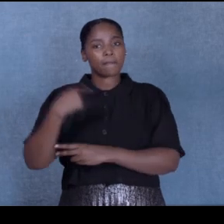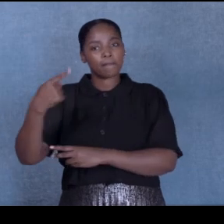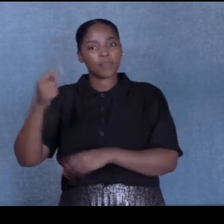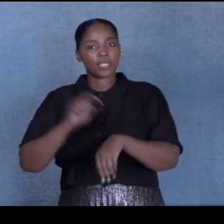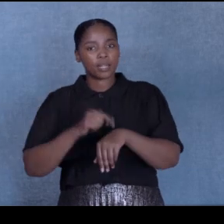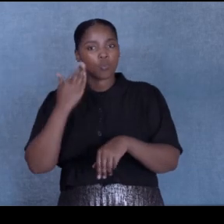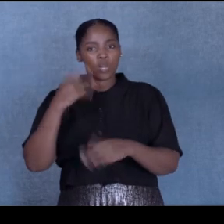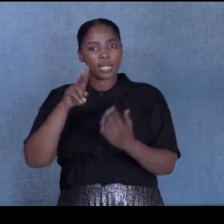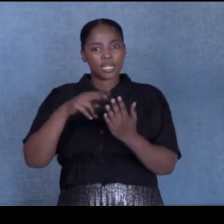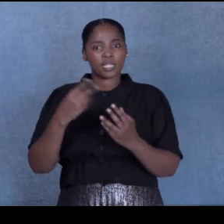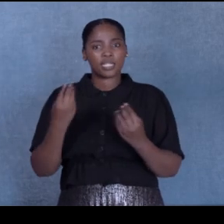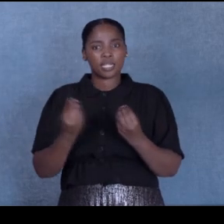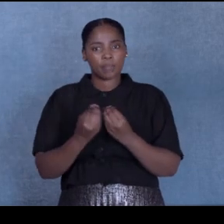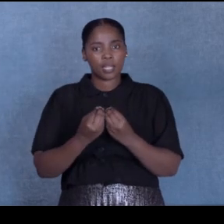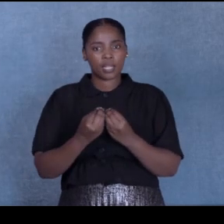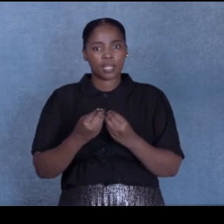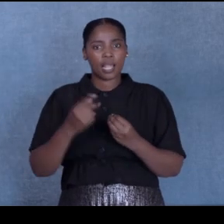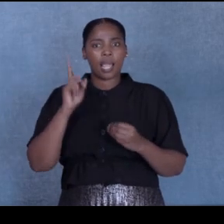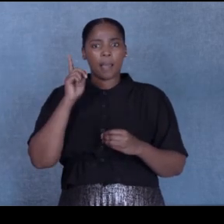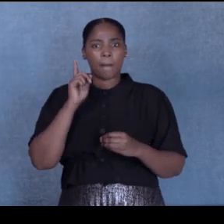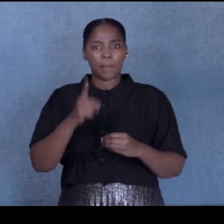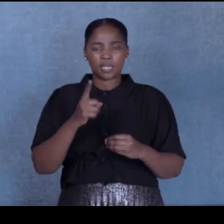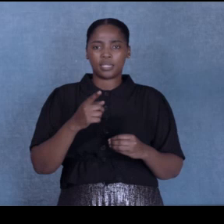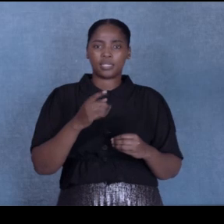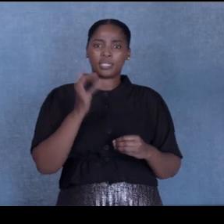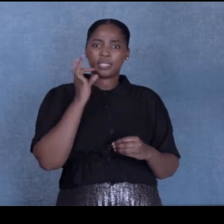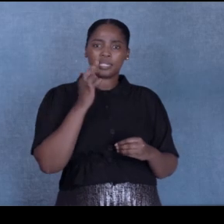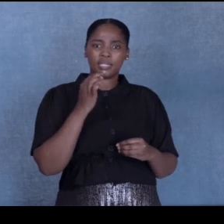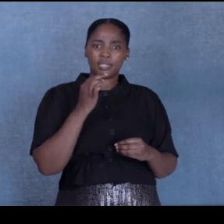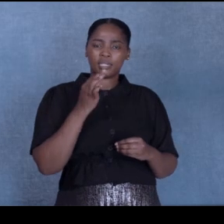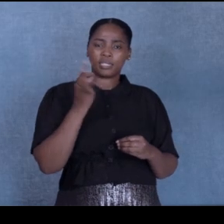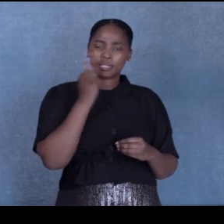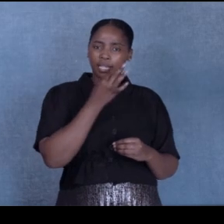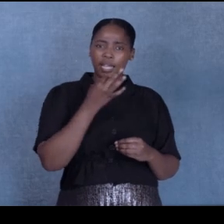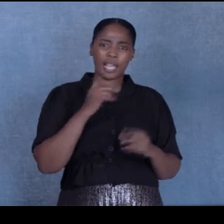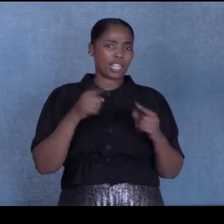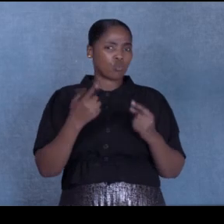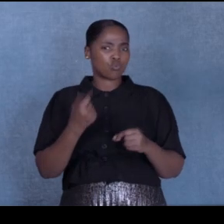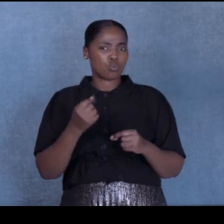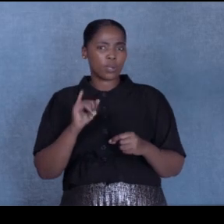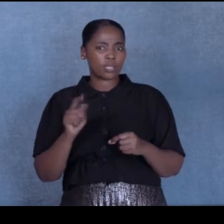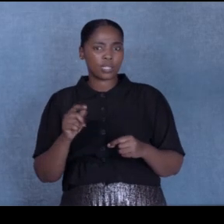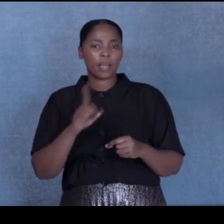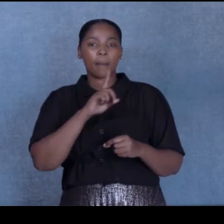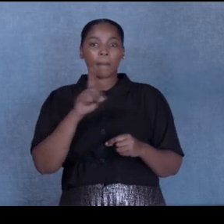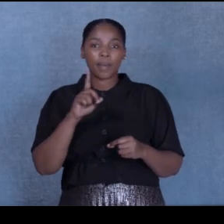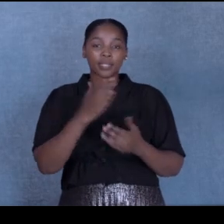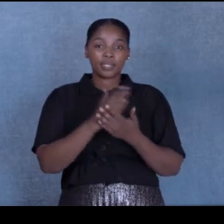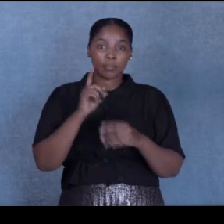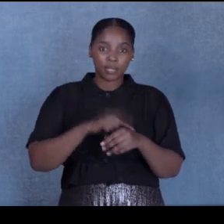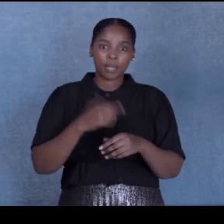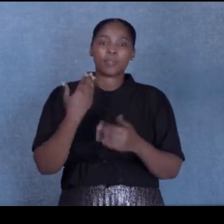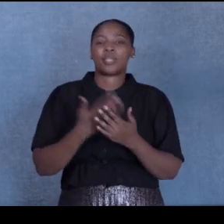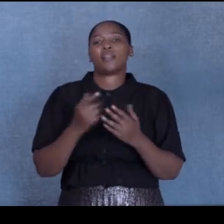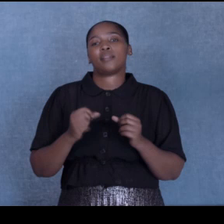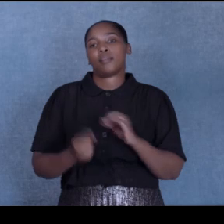something, I must tell. Listen here, I can't do it. And every time it happens again and again. And later on it's very sore. It's a